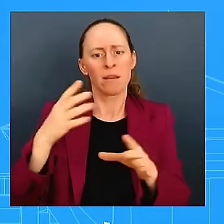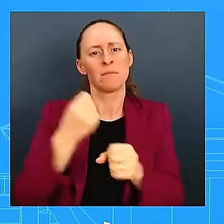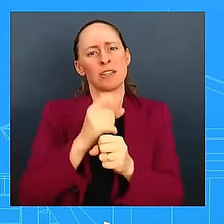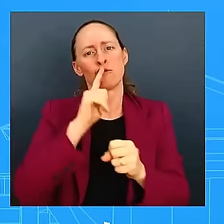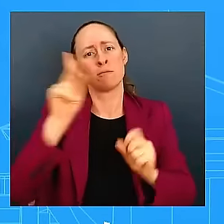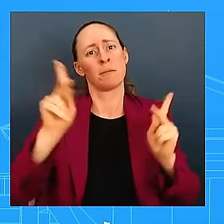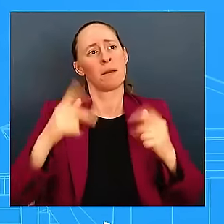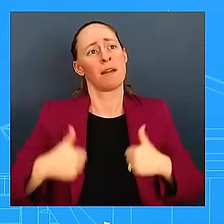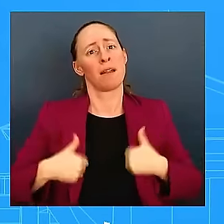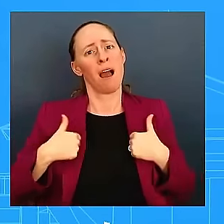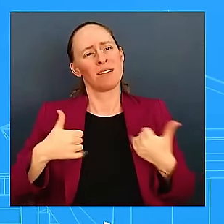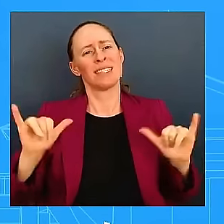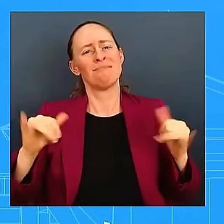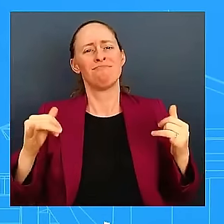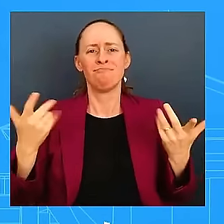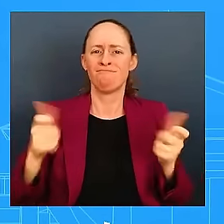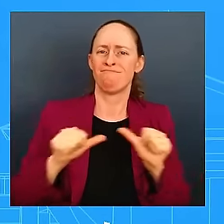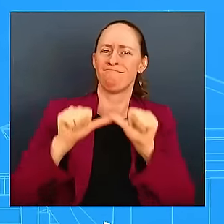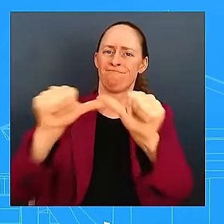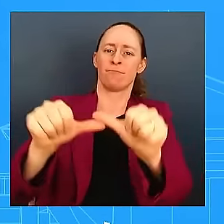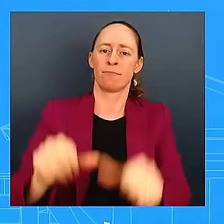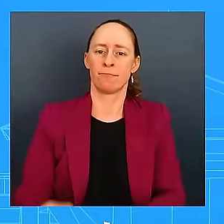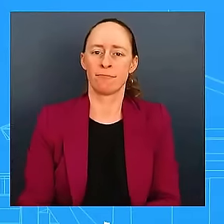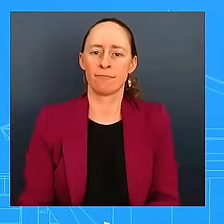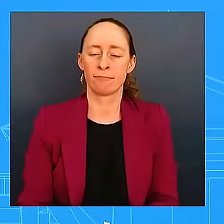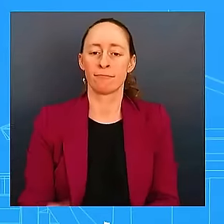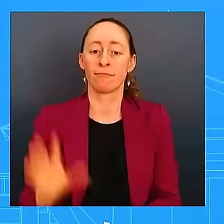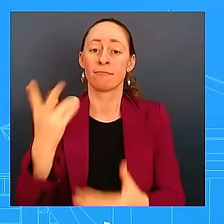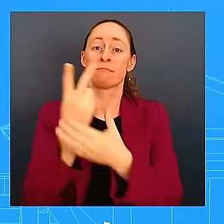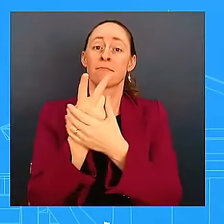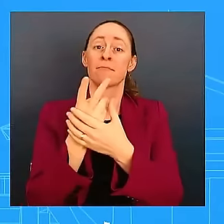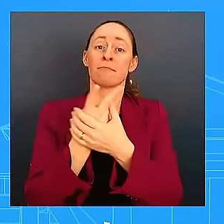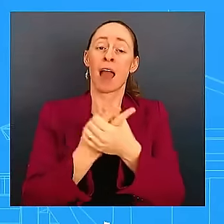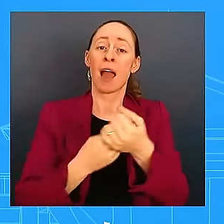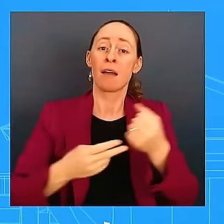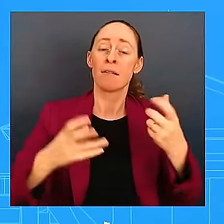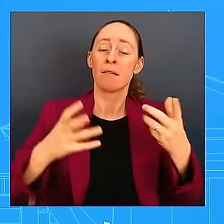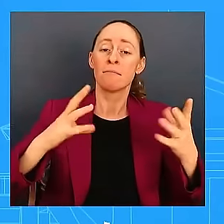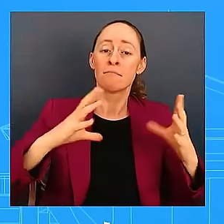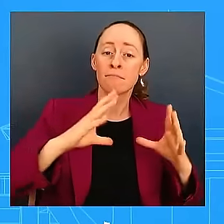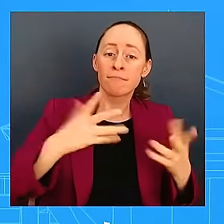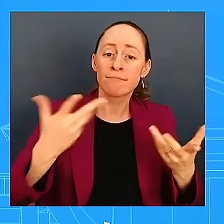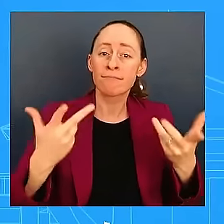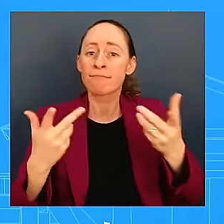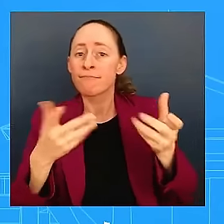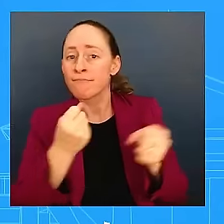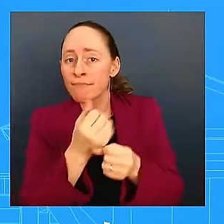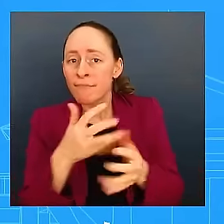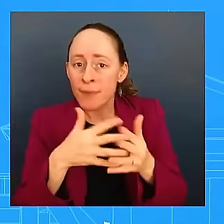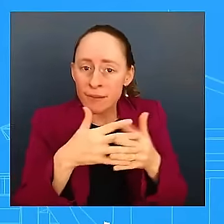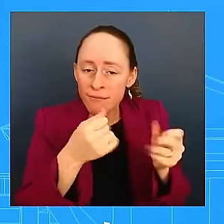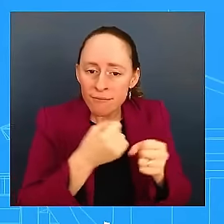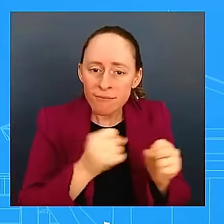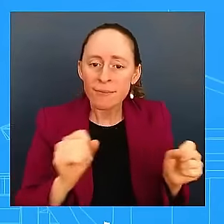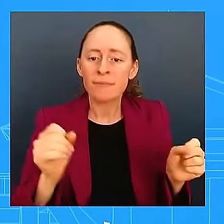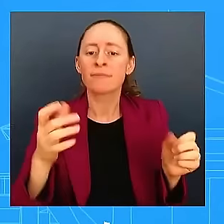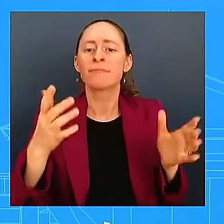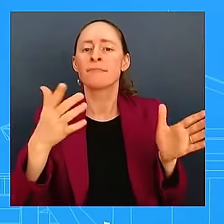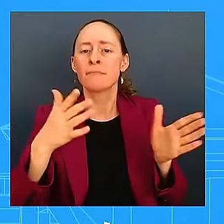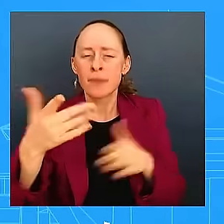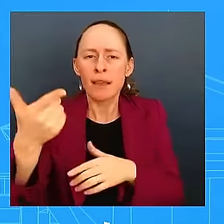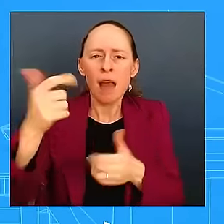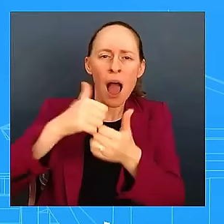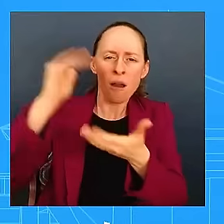issuing more executive actions to reduce gun violence than any other administration, the President and the Vice President have